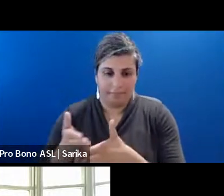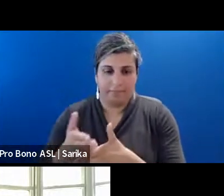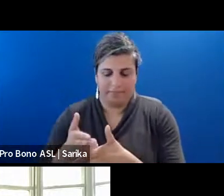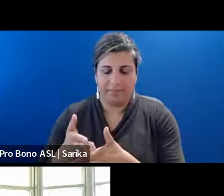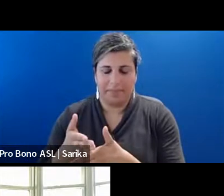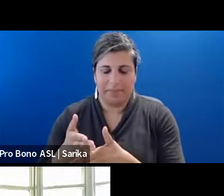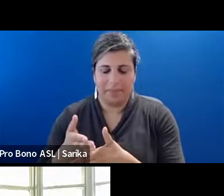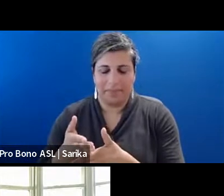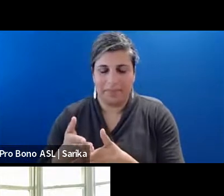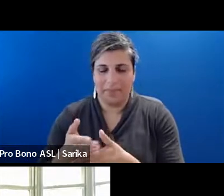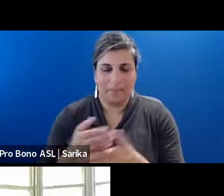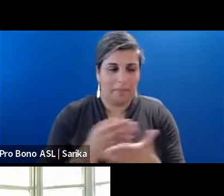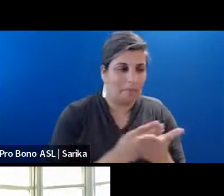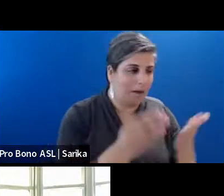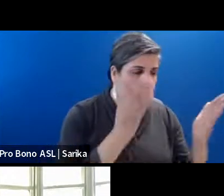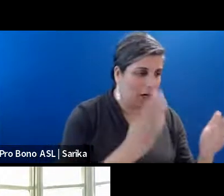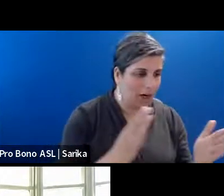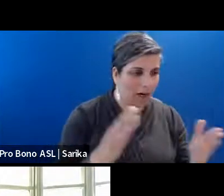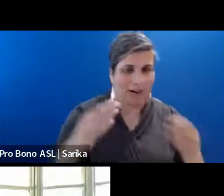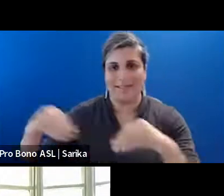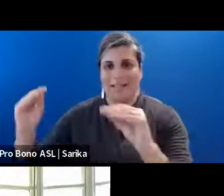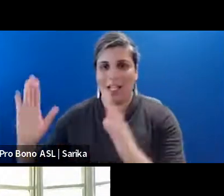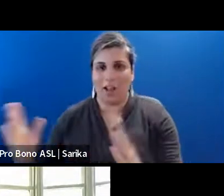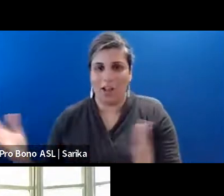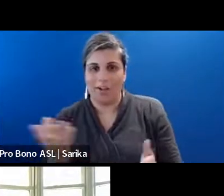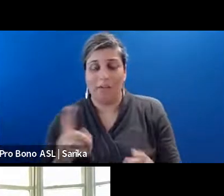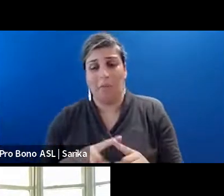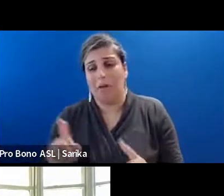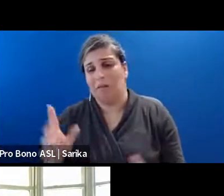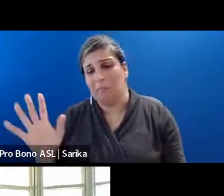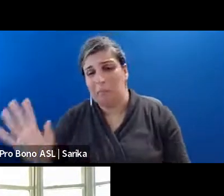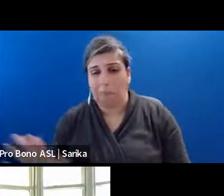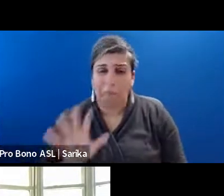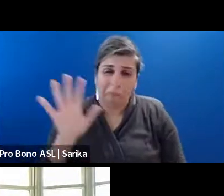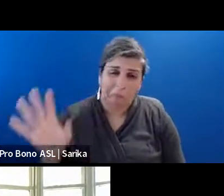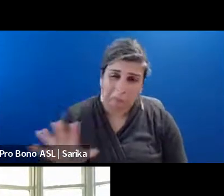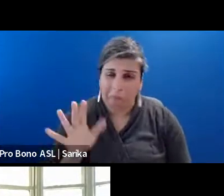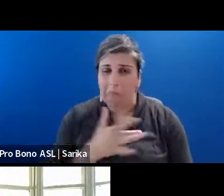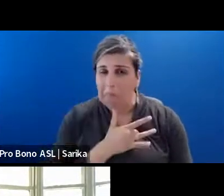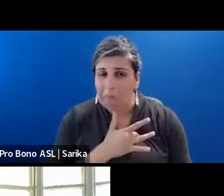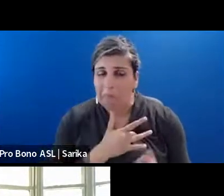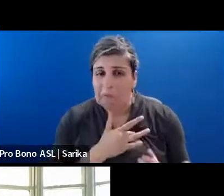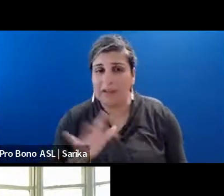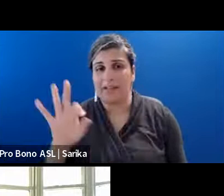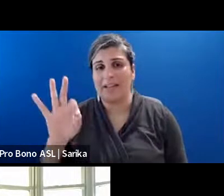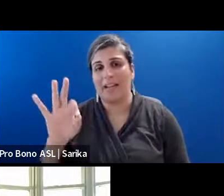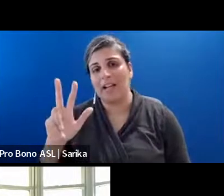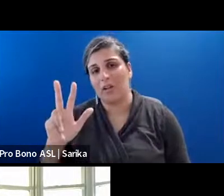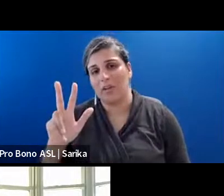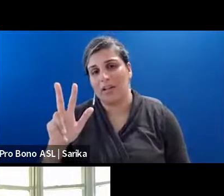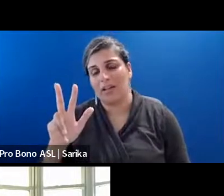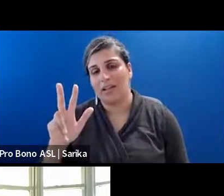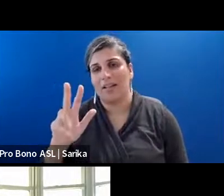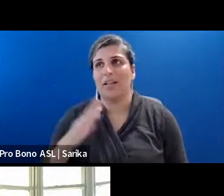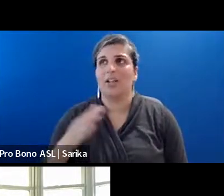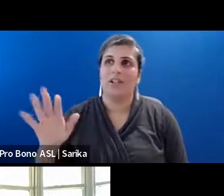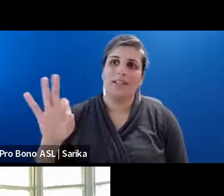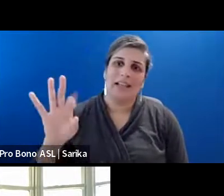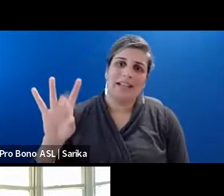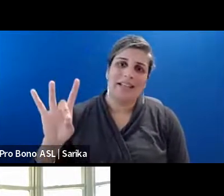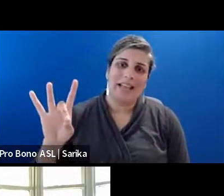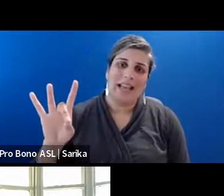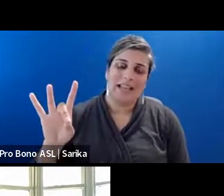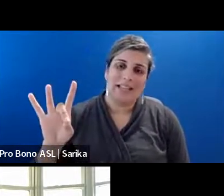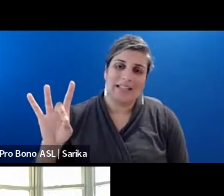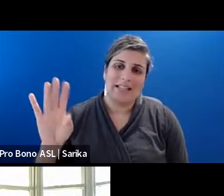and the seller. Um, but anecdotally it's about, you're, you're looking to get about 93 to 98 cents on the dollar, um,